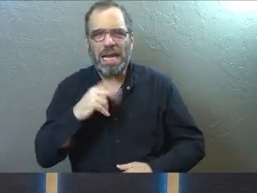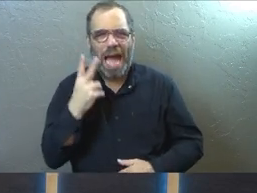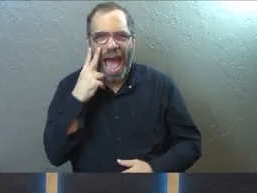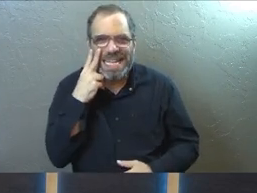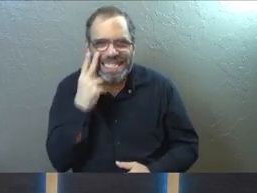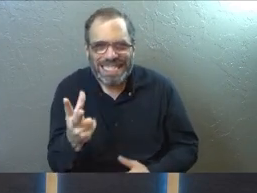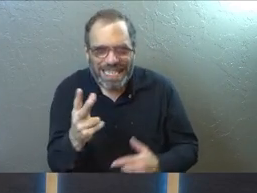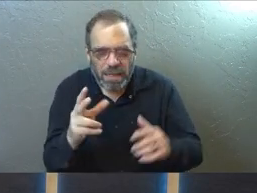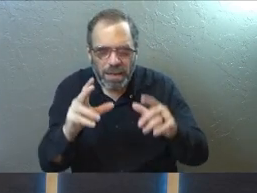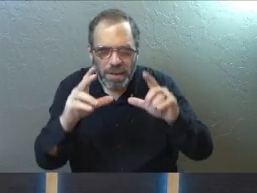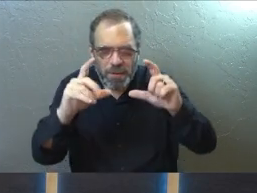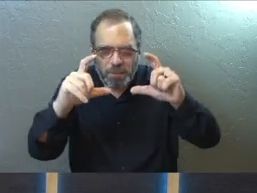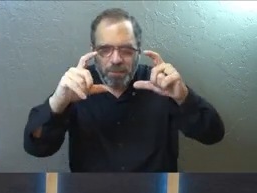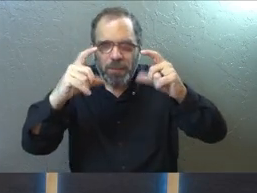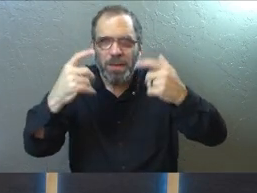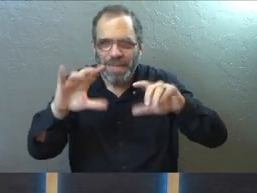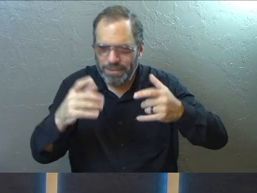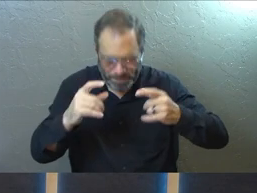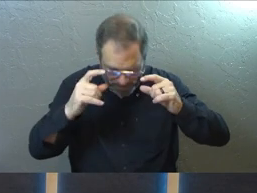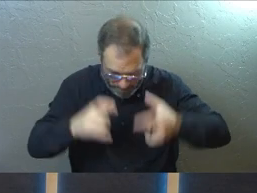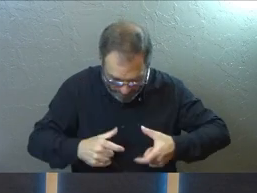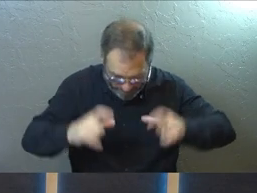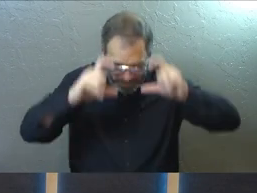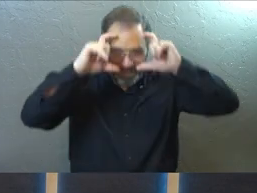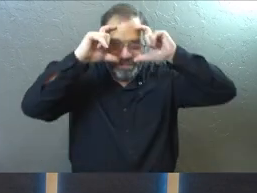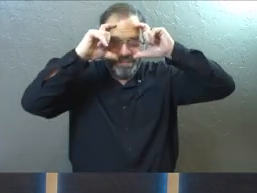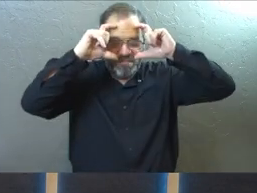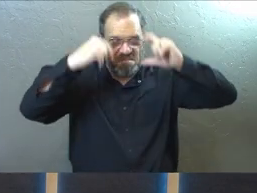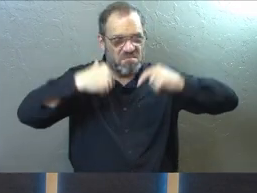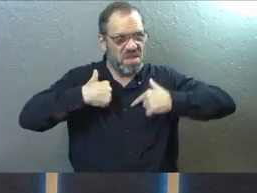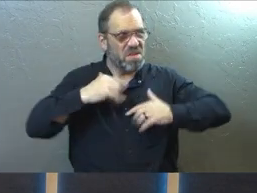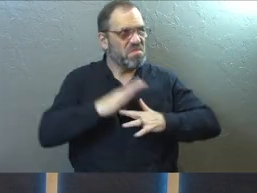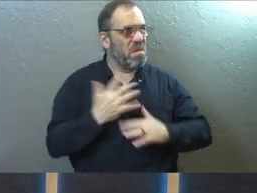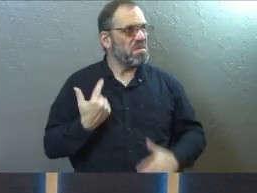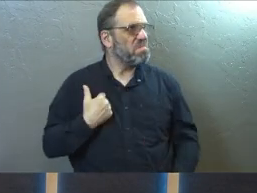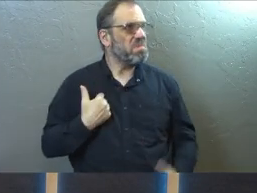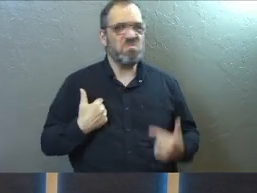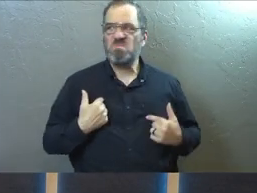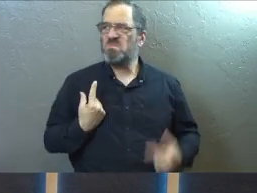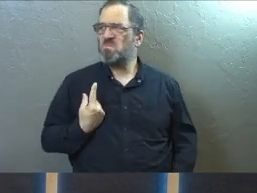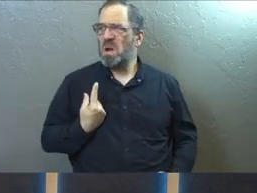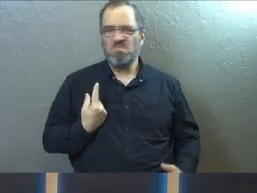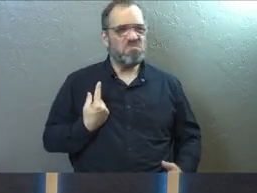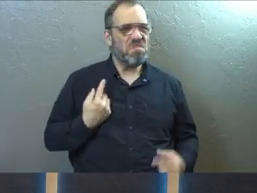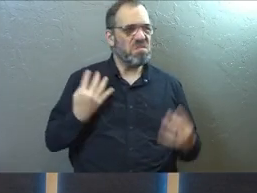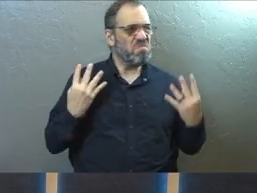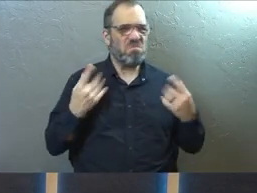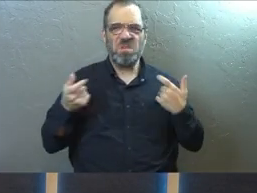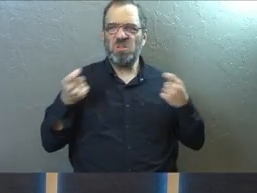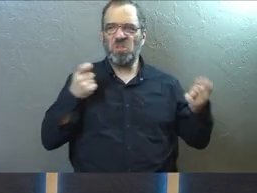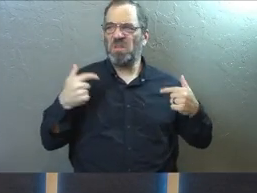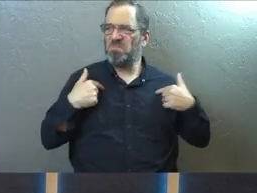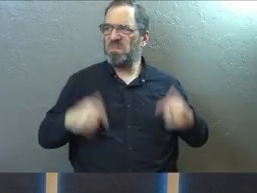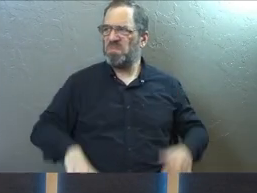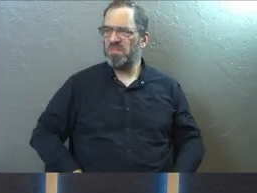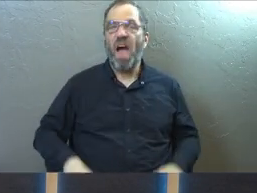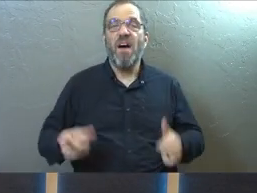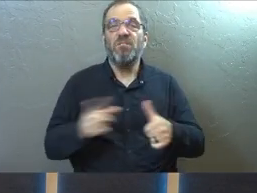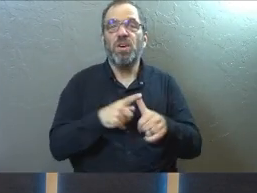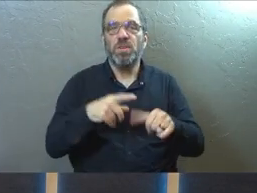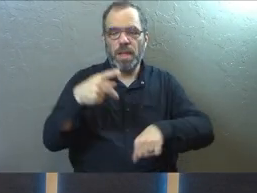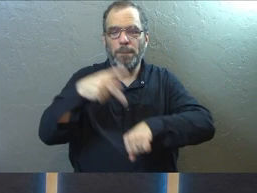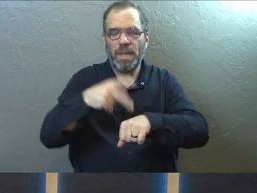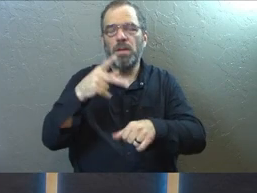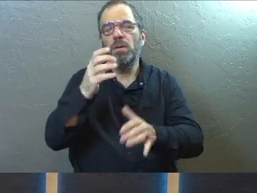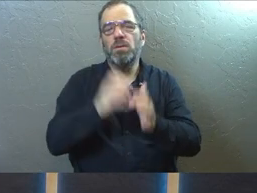through the lens of I have to be number one. I have to be in charge. First Peter